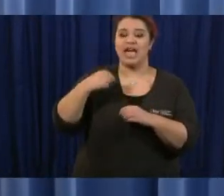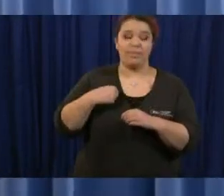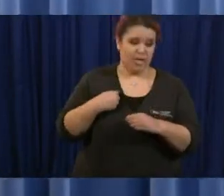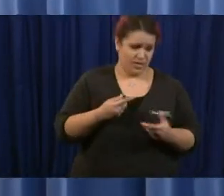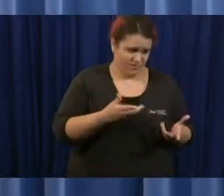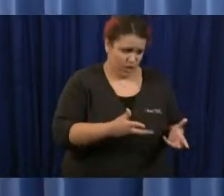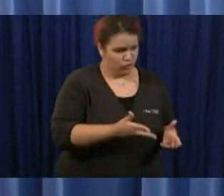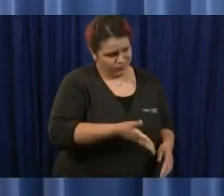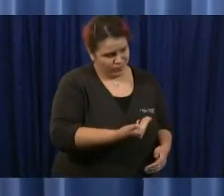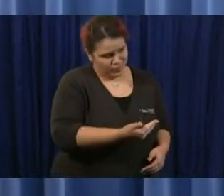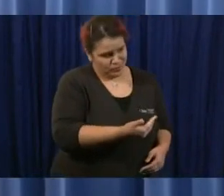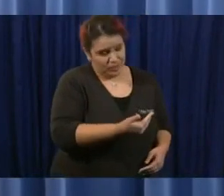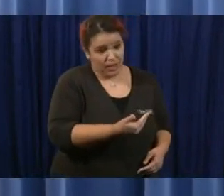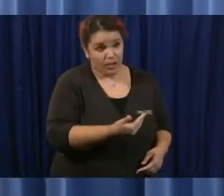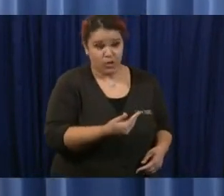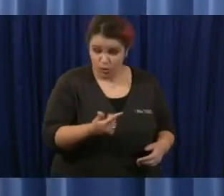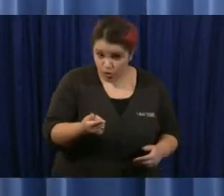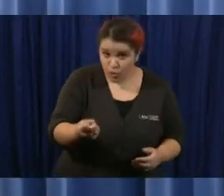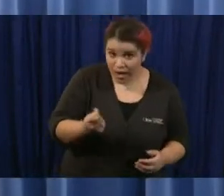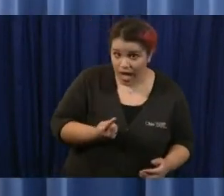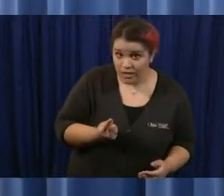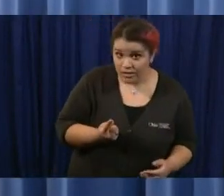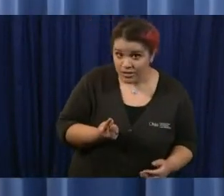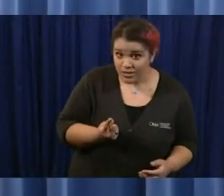you want to do it go ahead go ahead